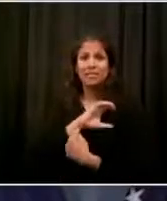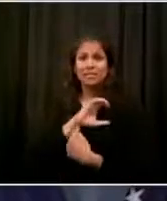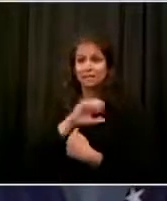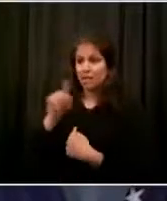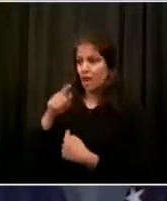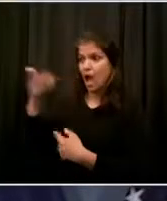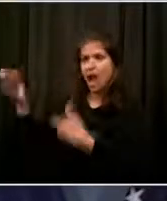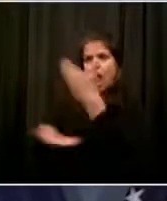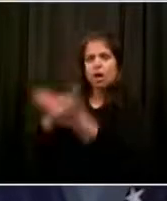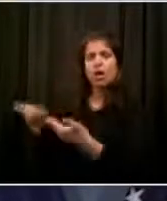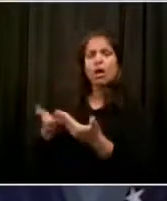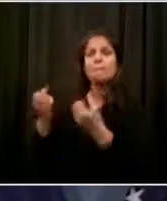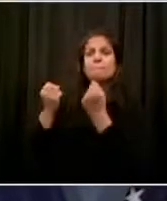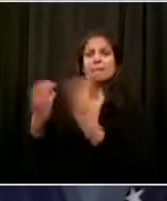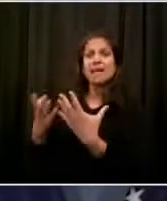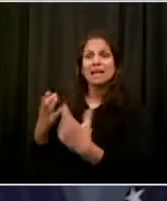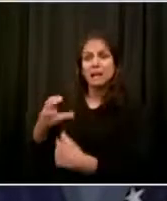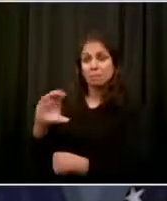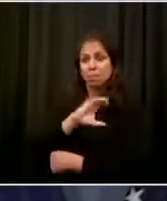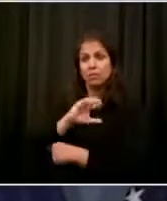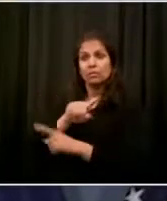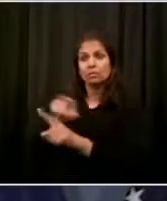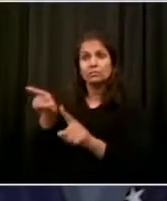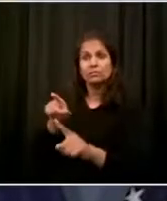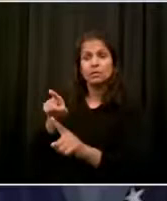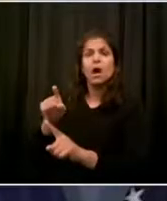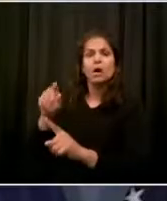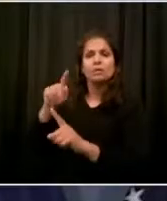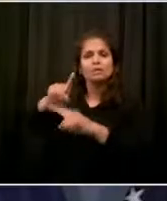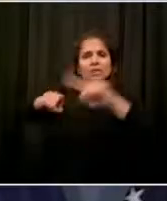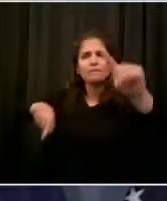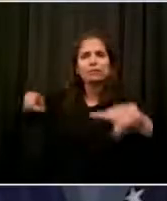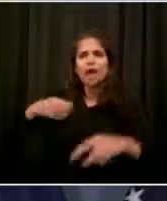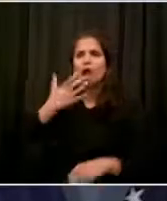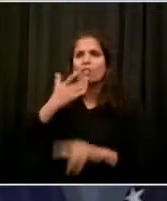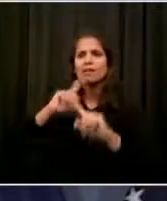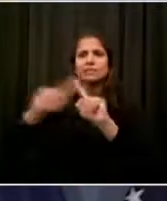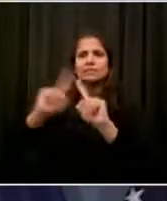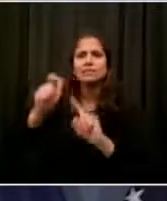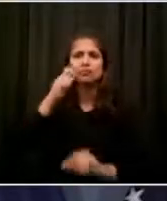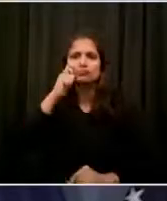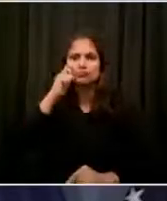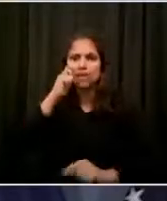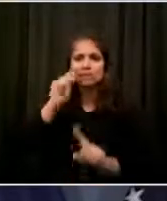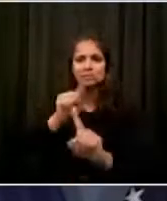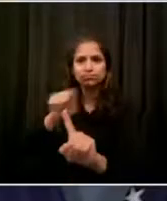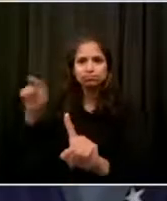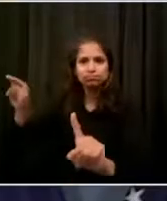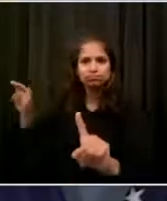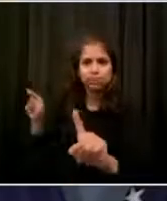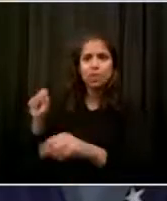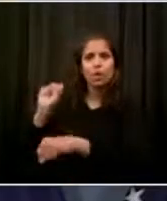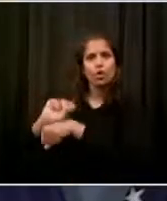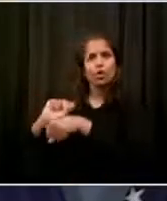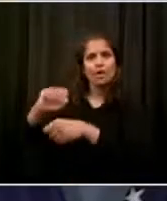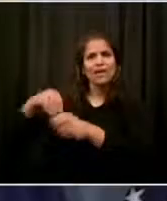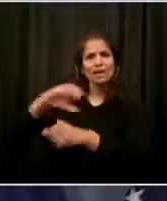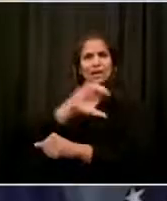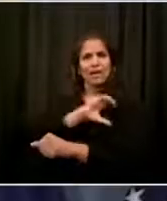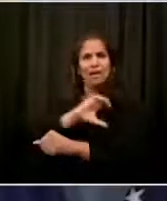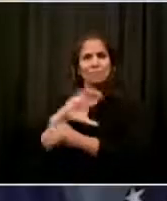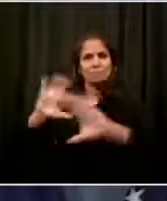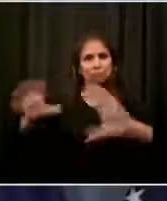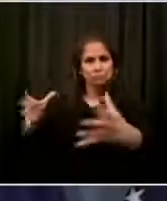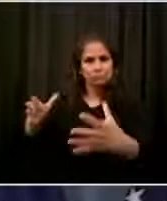including more and more people of color and women in leadership. This is just some of what we have done to change the NYPD,